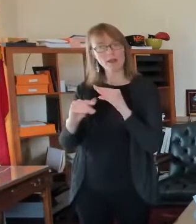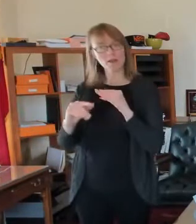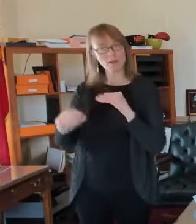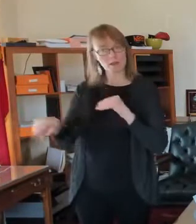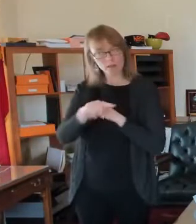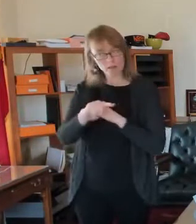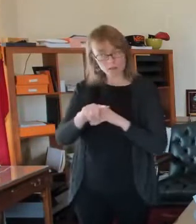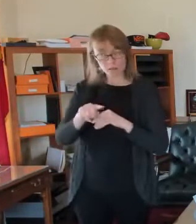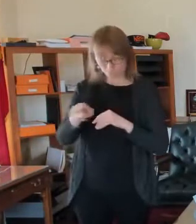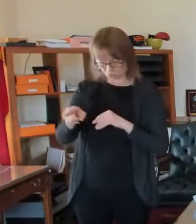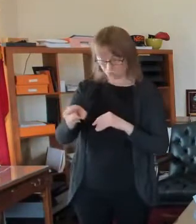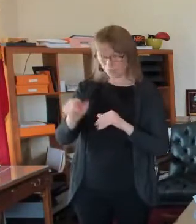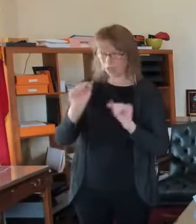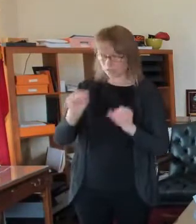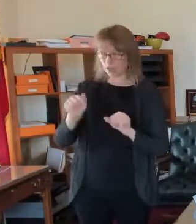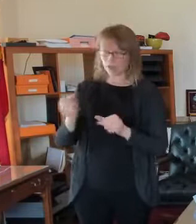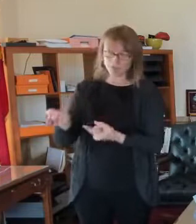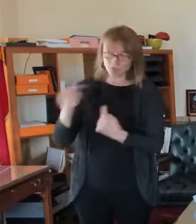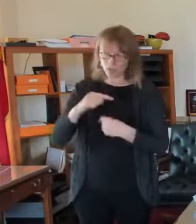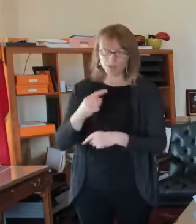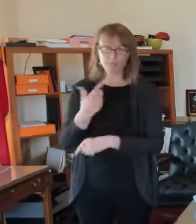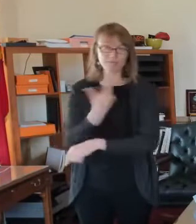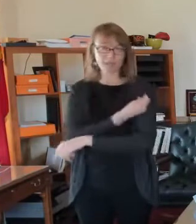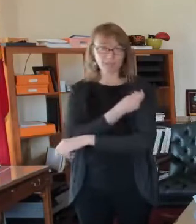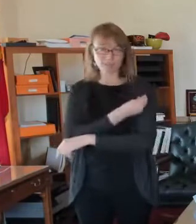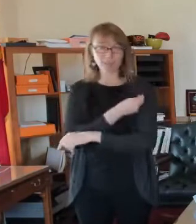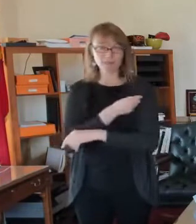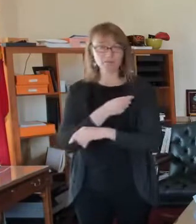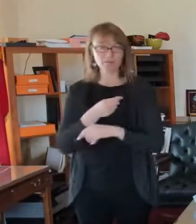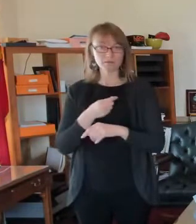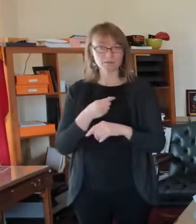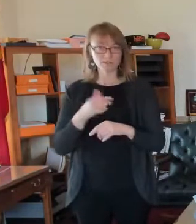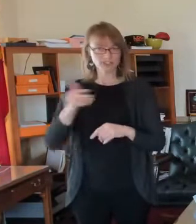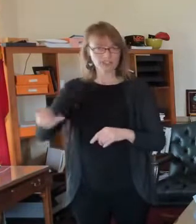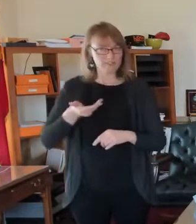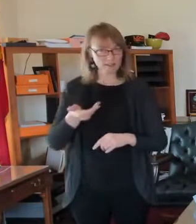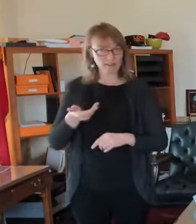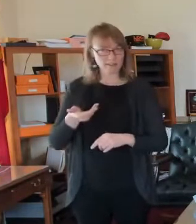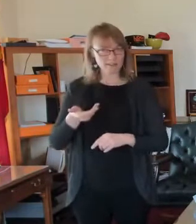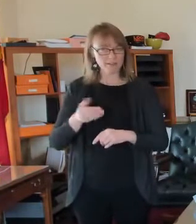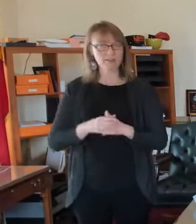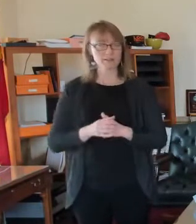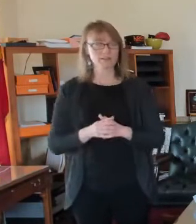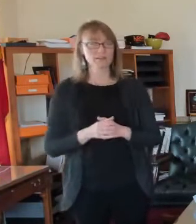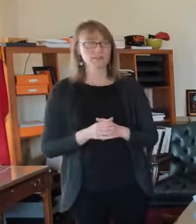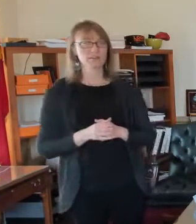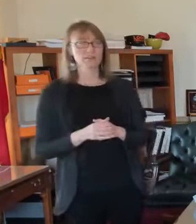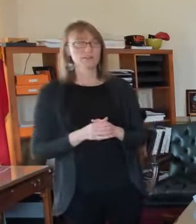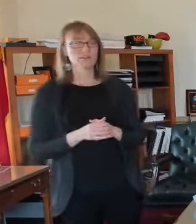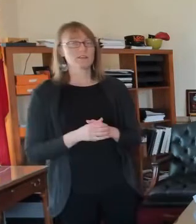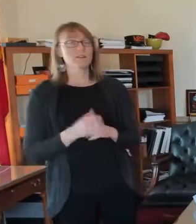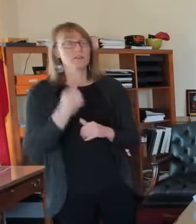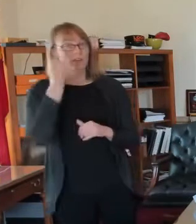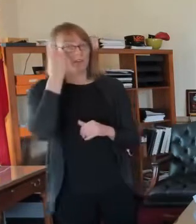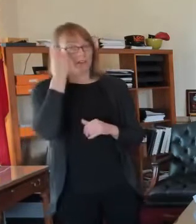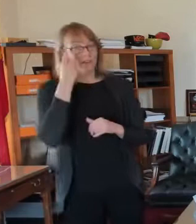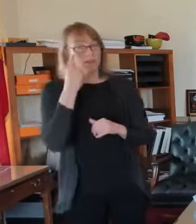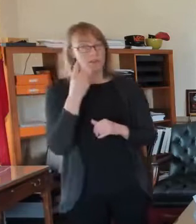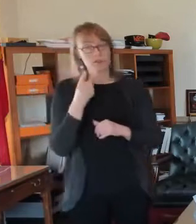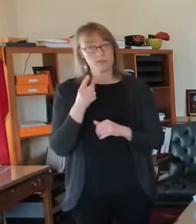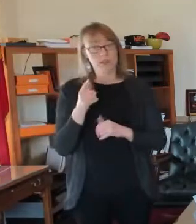the state's mass vaccination events are, uh, more open, but you still do have to be in phase one B tier two,